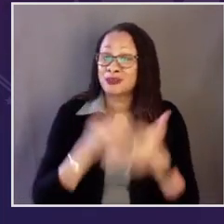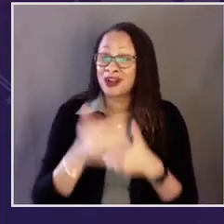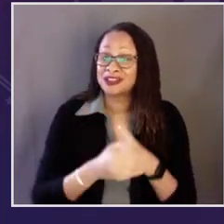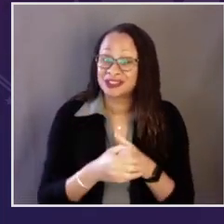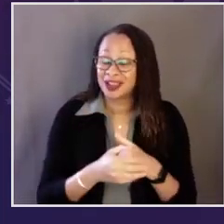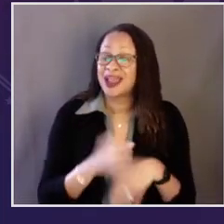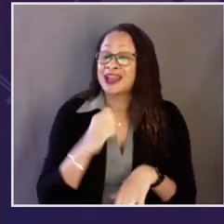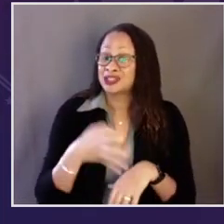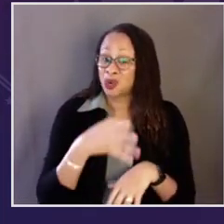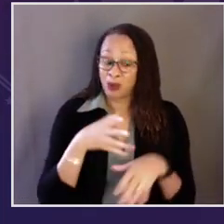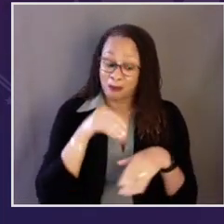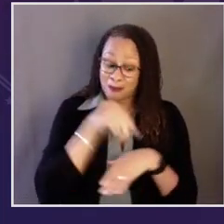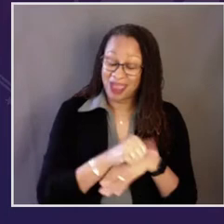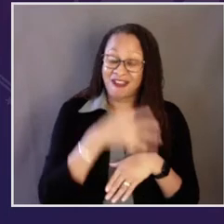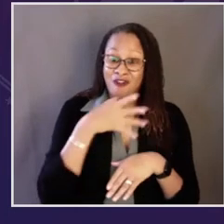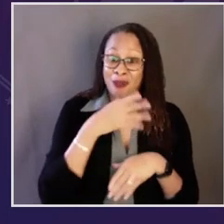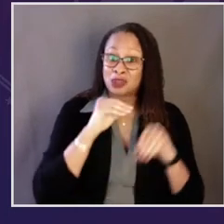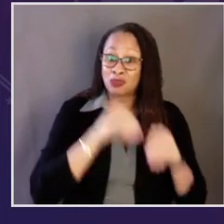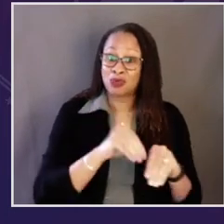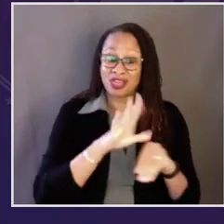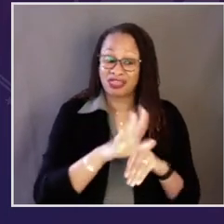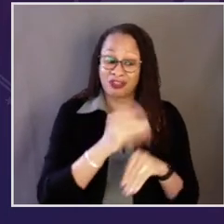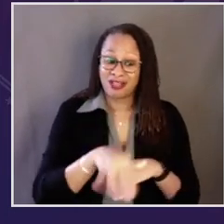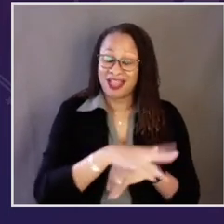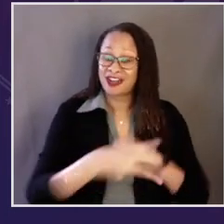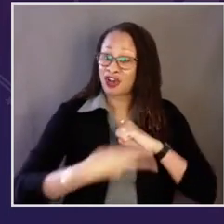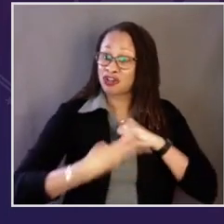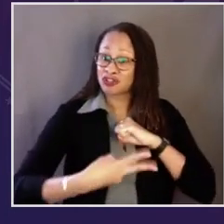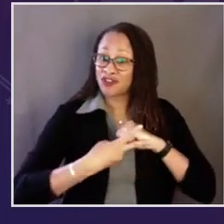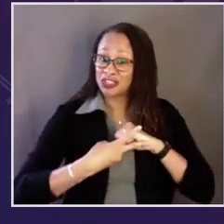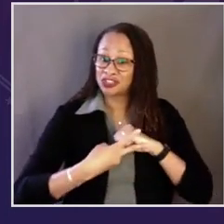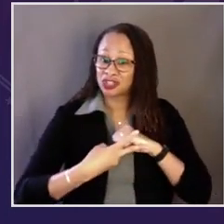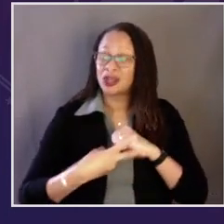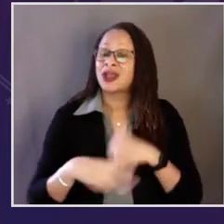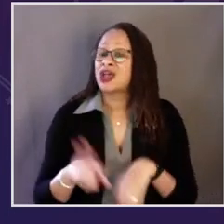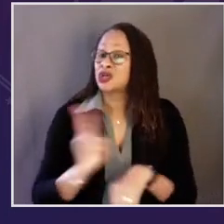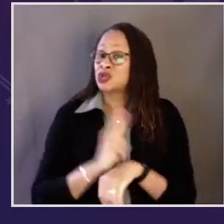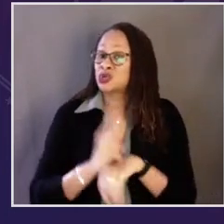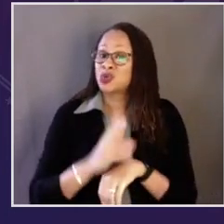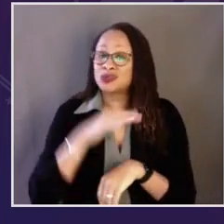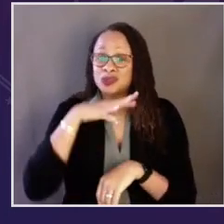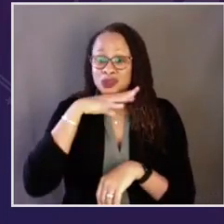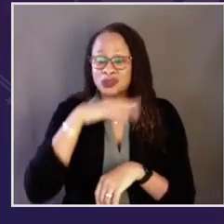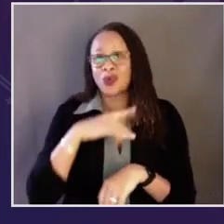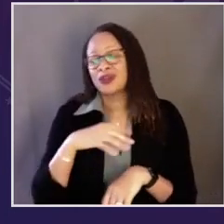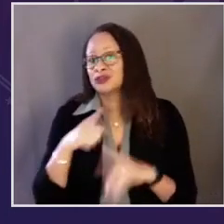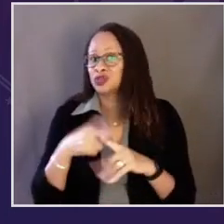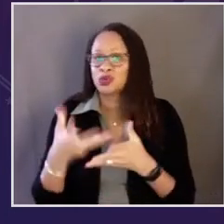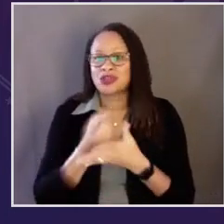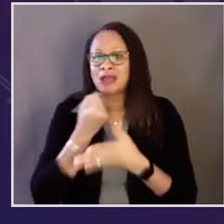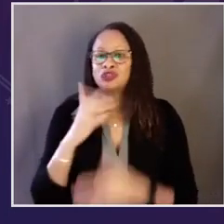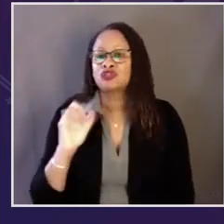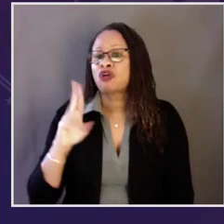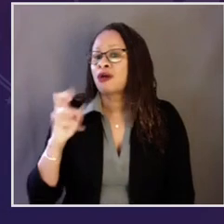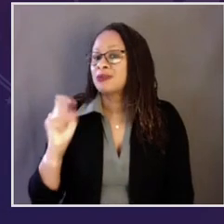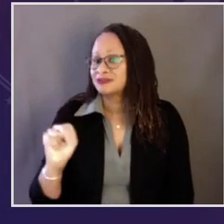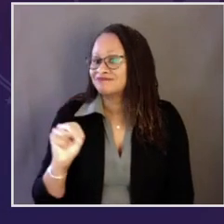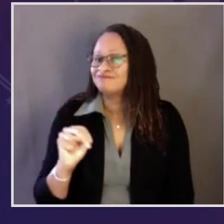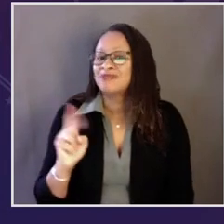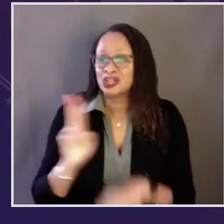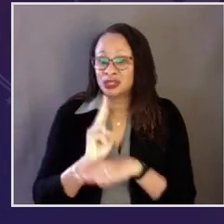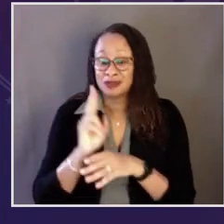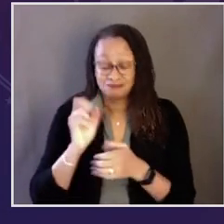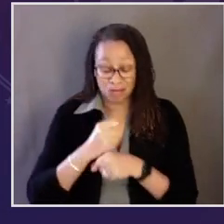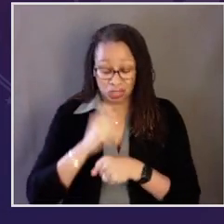for farmers in the process. By paying farmers to put their land in conservation, plant cover crops, use the